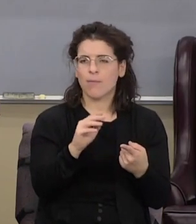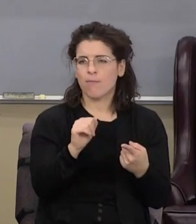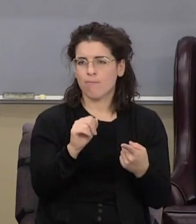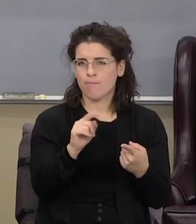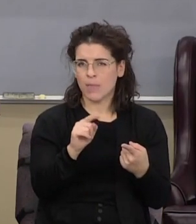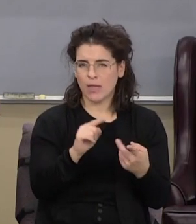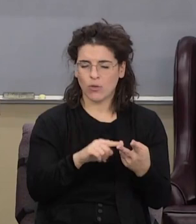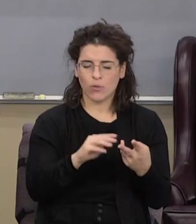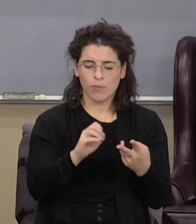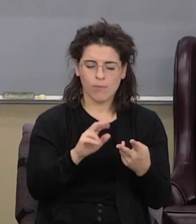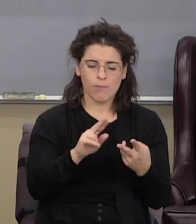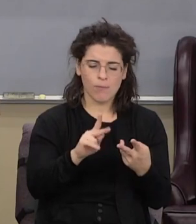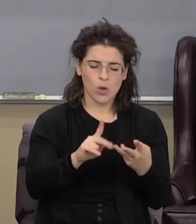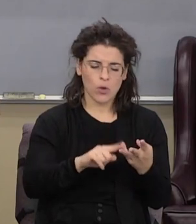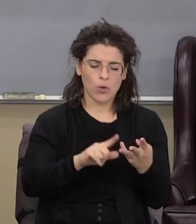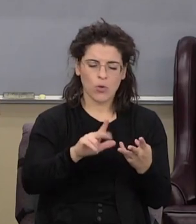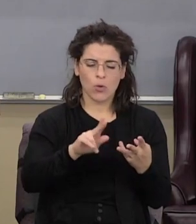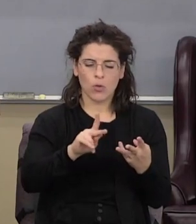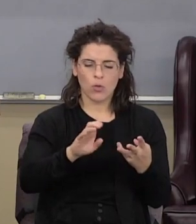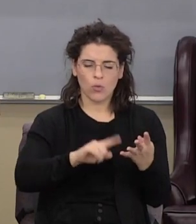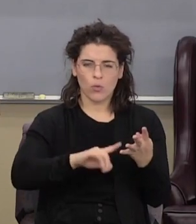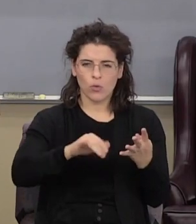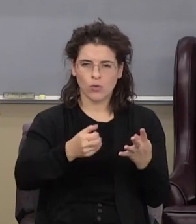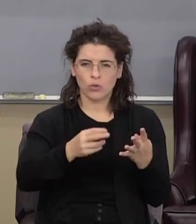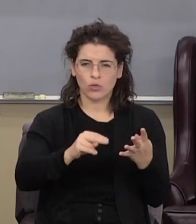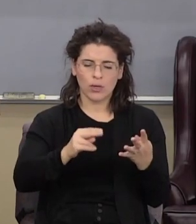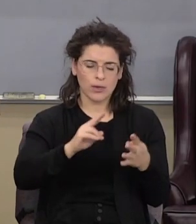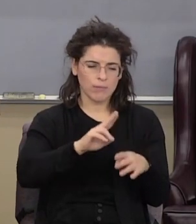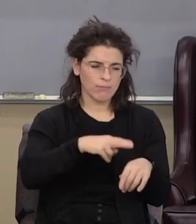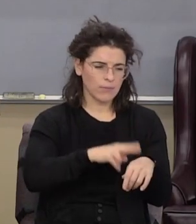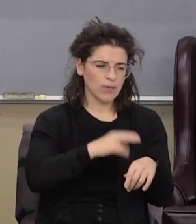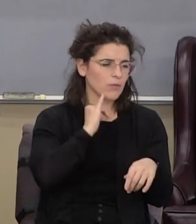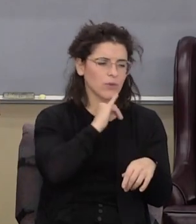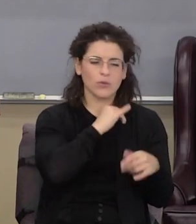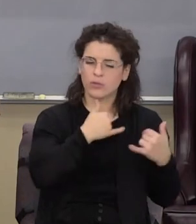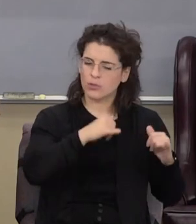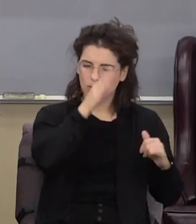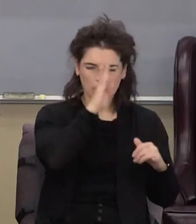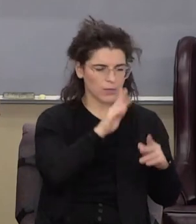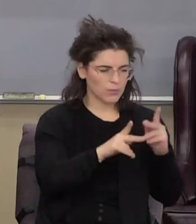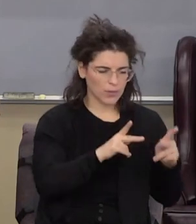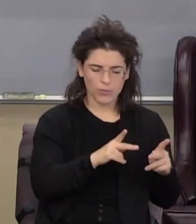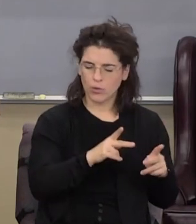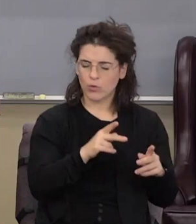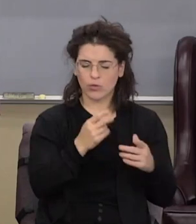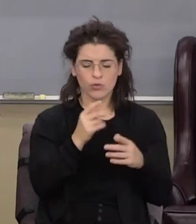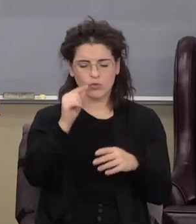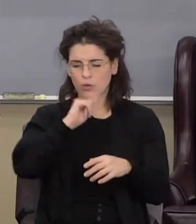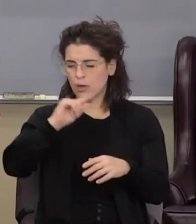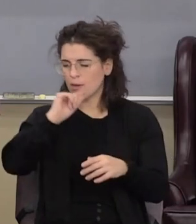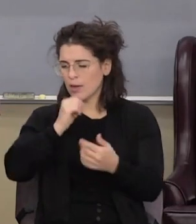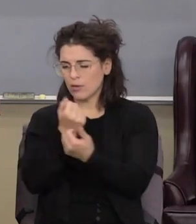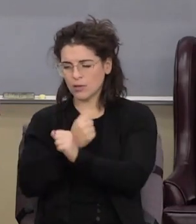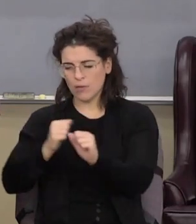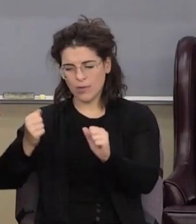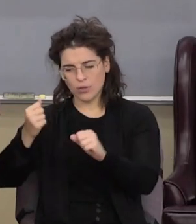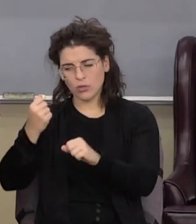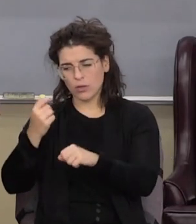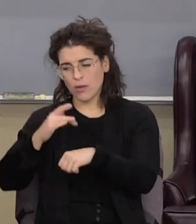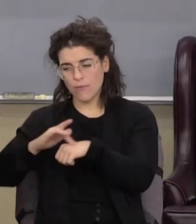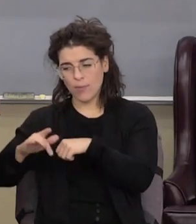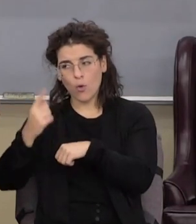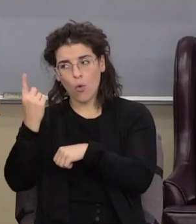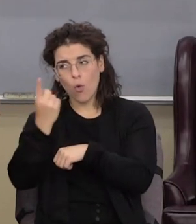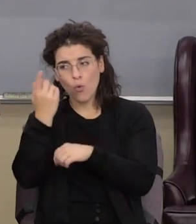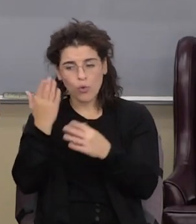where you are. Israel is still God's chosen nation in the earth. The Gentile salvation is still available only through Israel. That's why it's